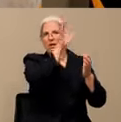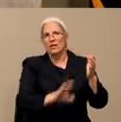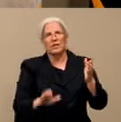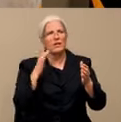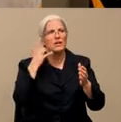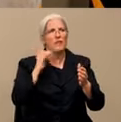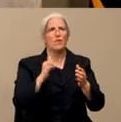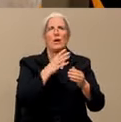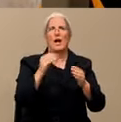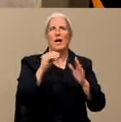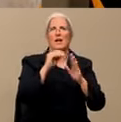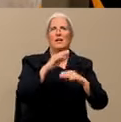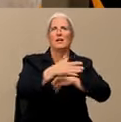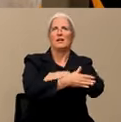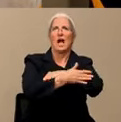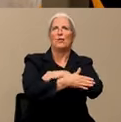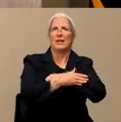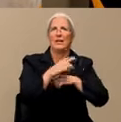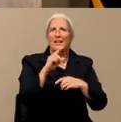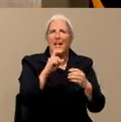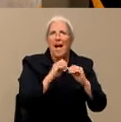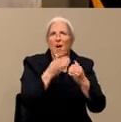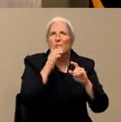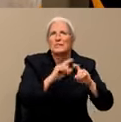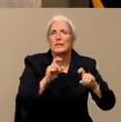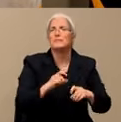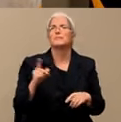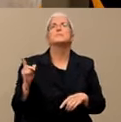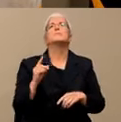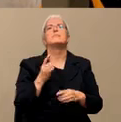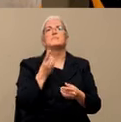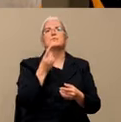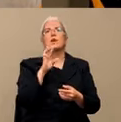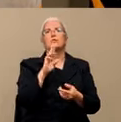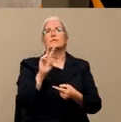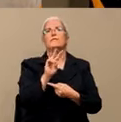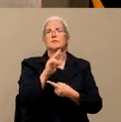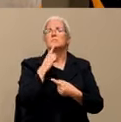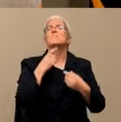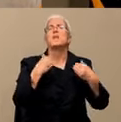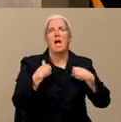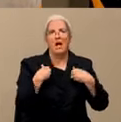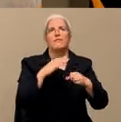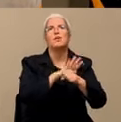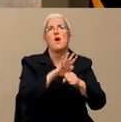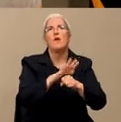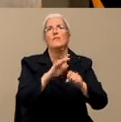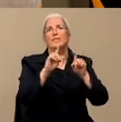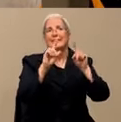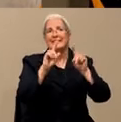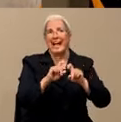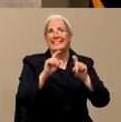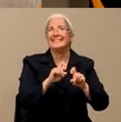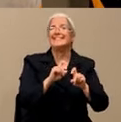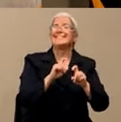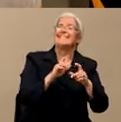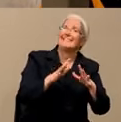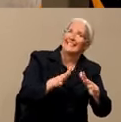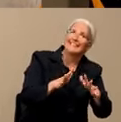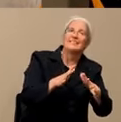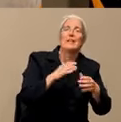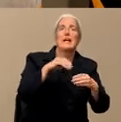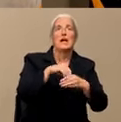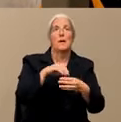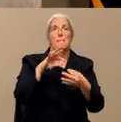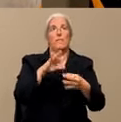enough COVID-19 tests to go around at this point? Yeah, so in the perfect world, we would like to test everybody who